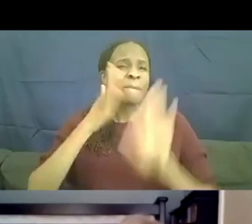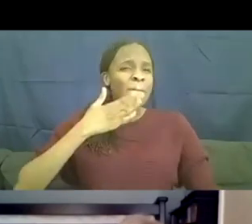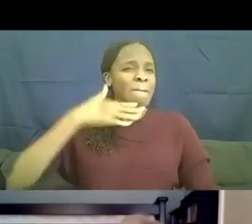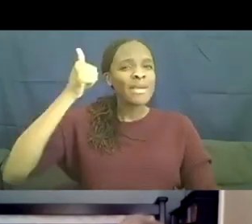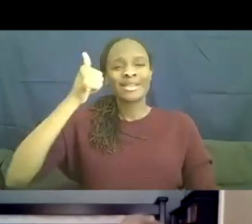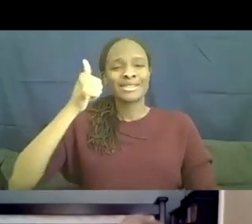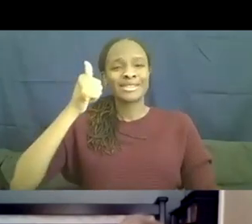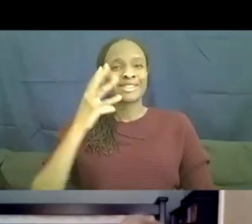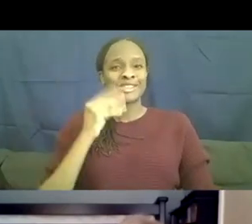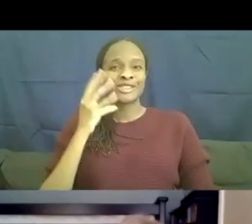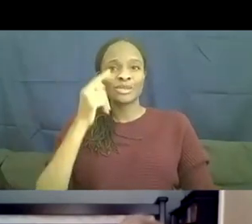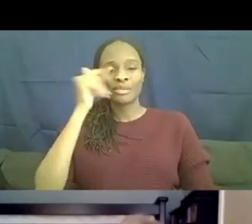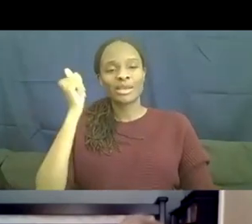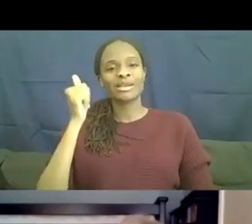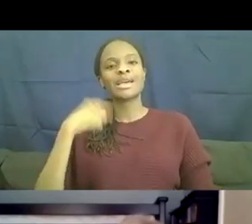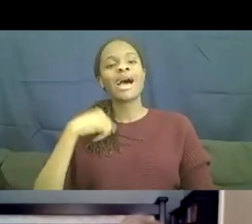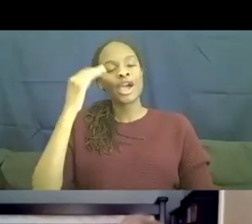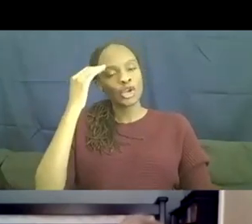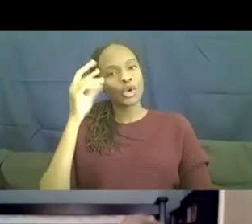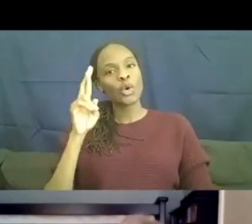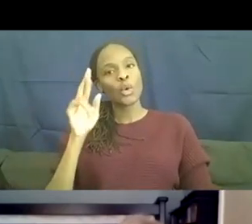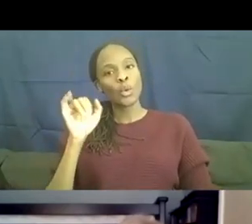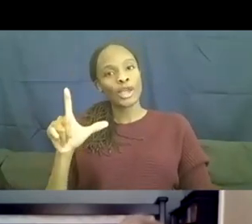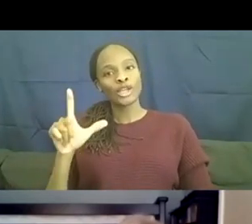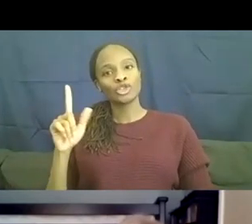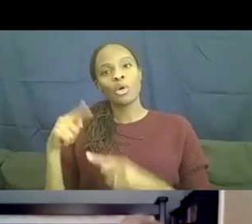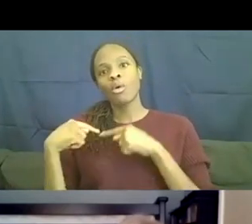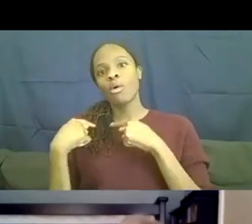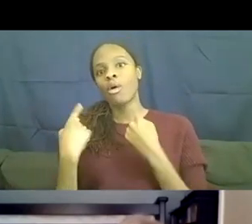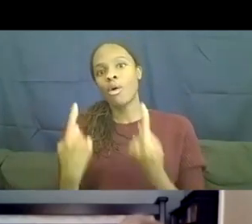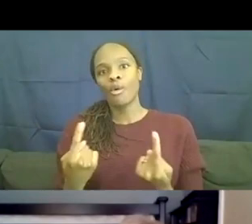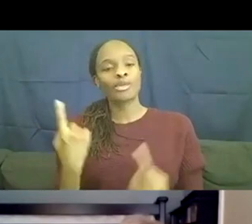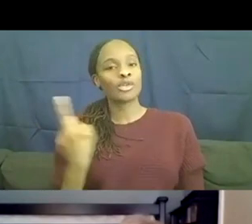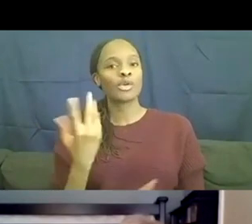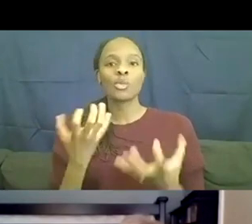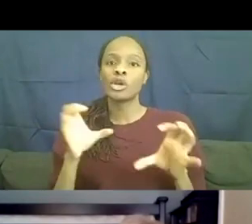Rachel's always wanted to do. So I wanted her to have that experience.